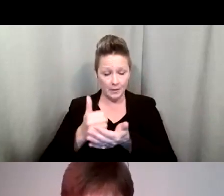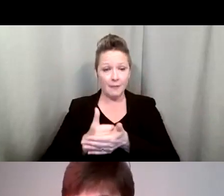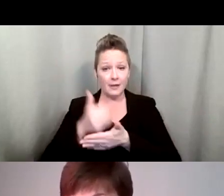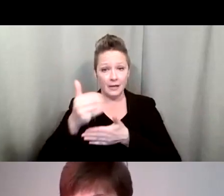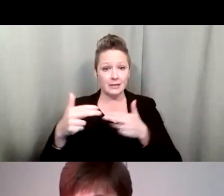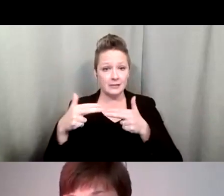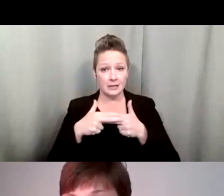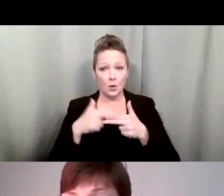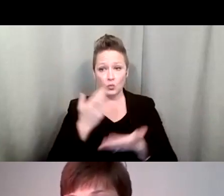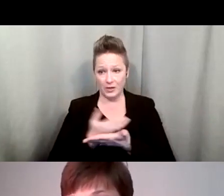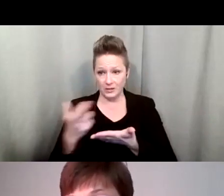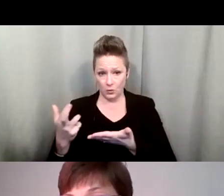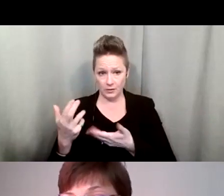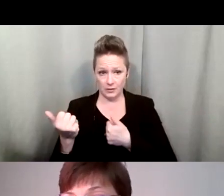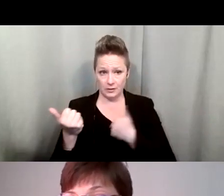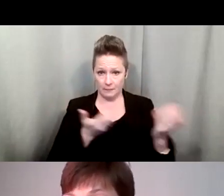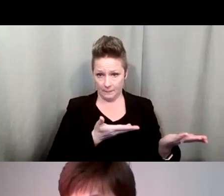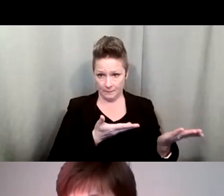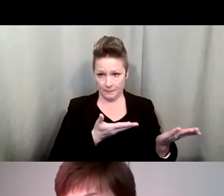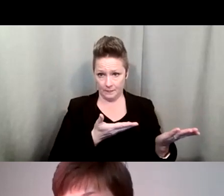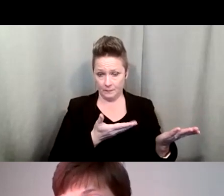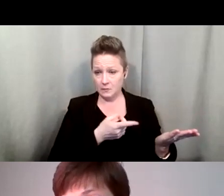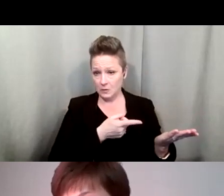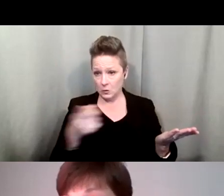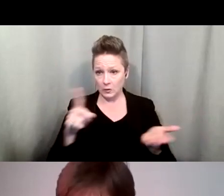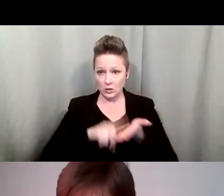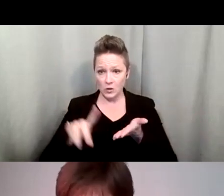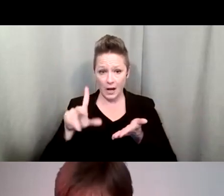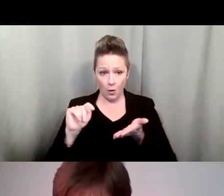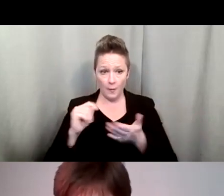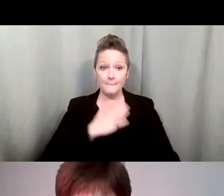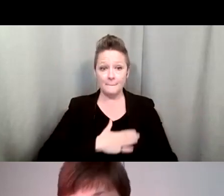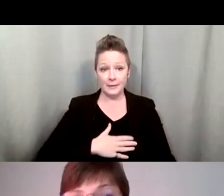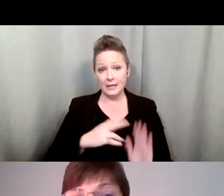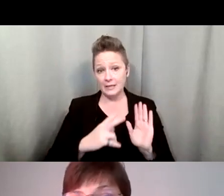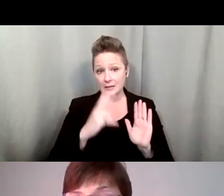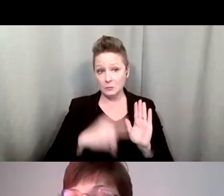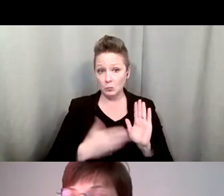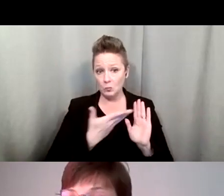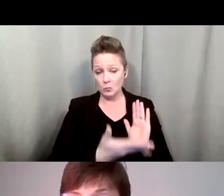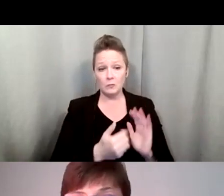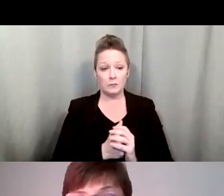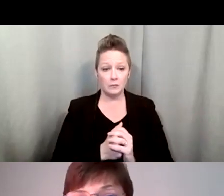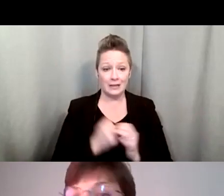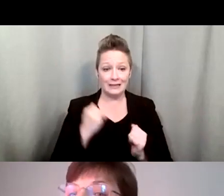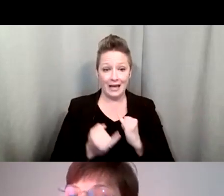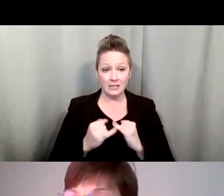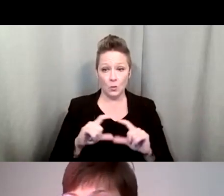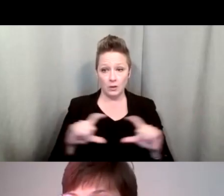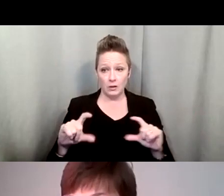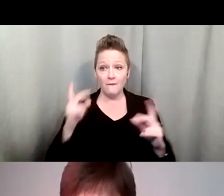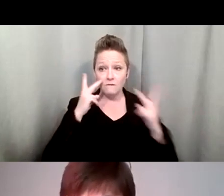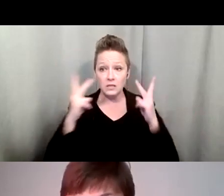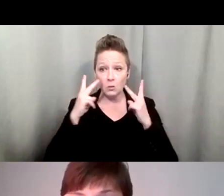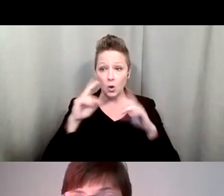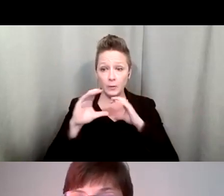is a resource slide just for you to check out. Please do review them, especially the last one, visual communication